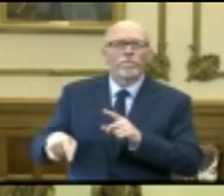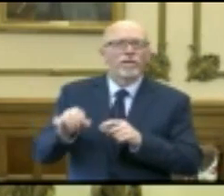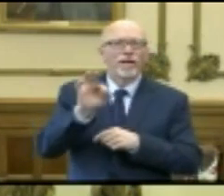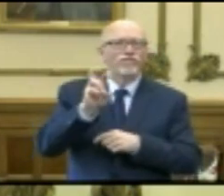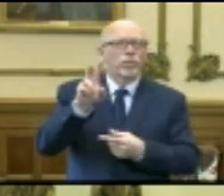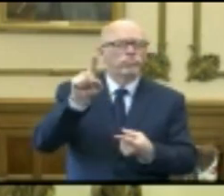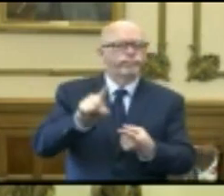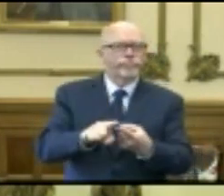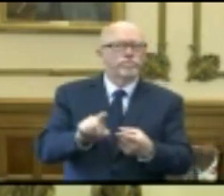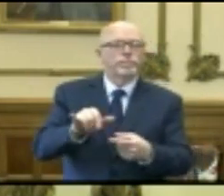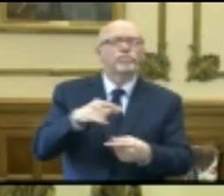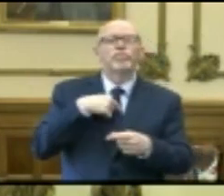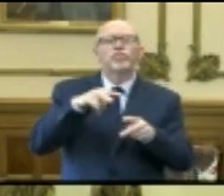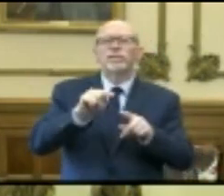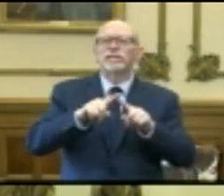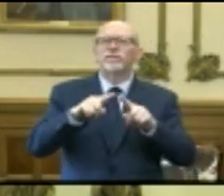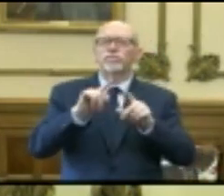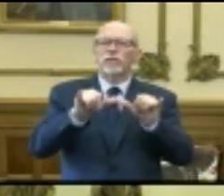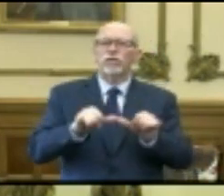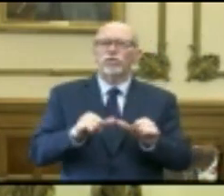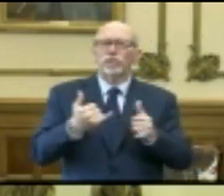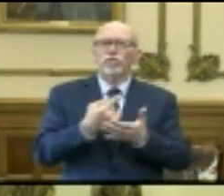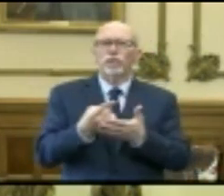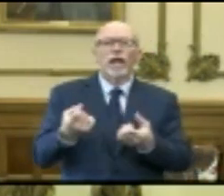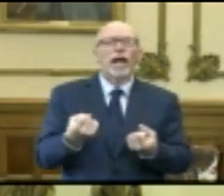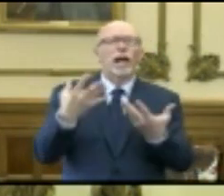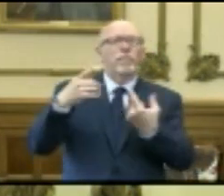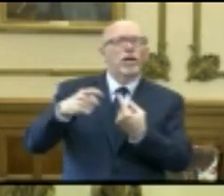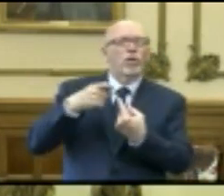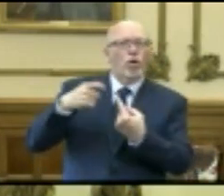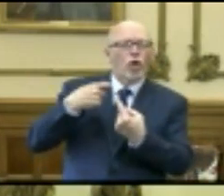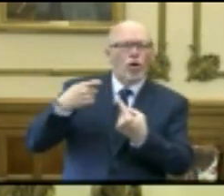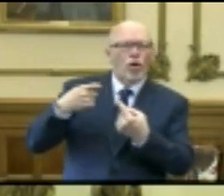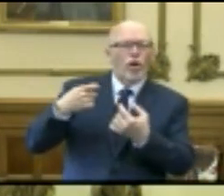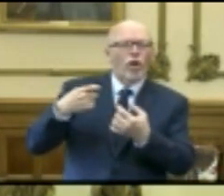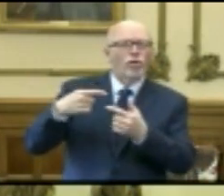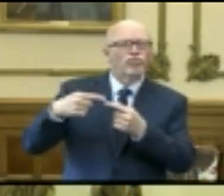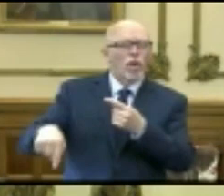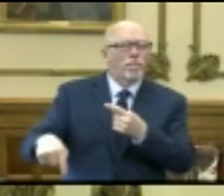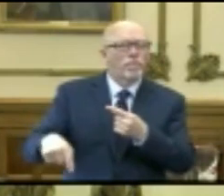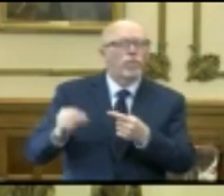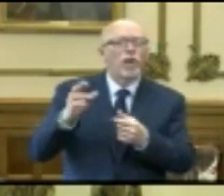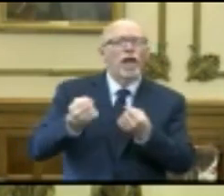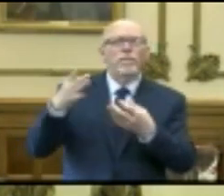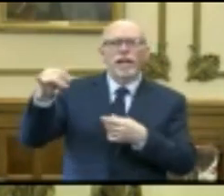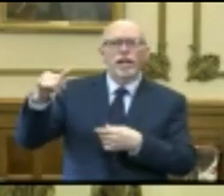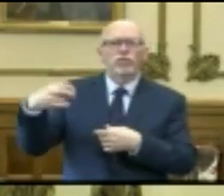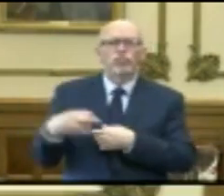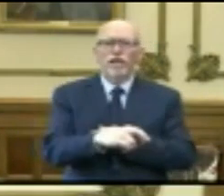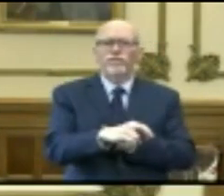the different metrics this week as well, the number of calls that were dropped, and the number of calls that are being transferred.